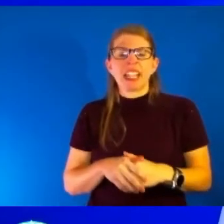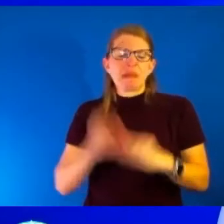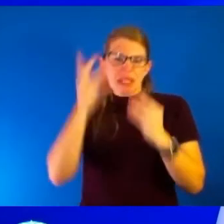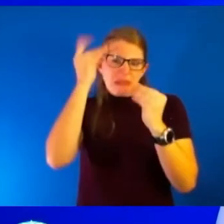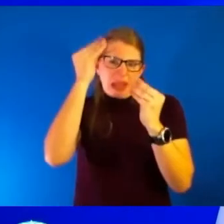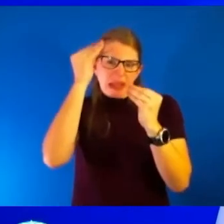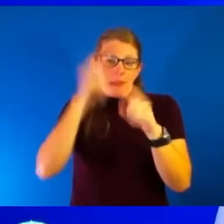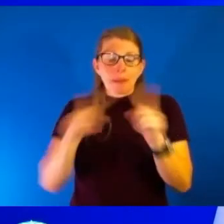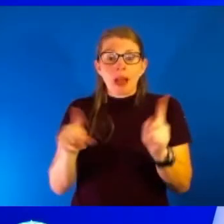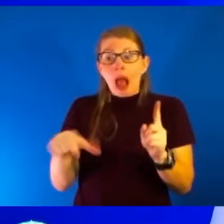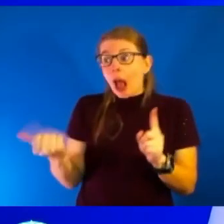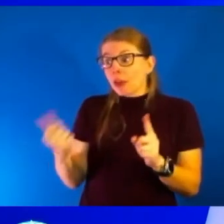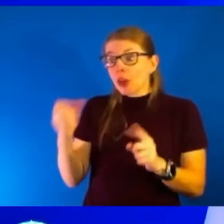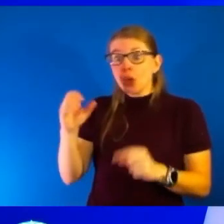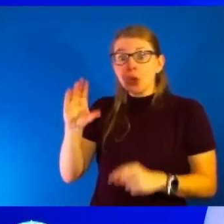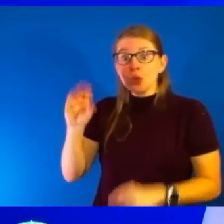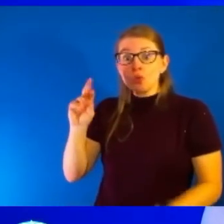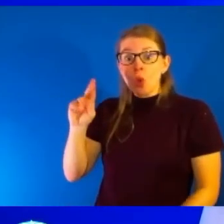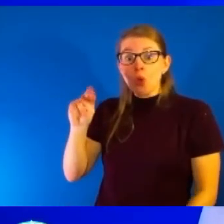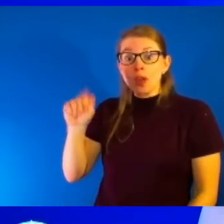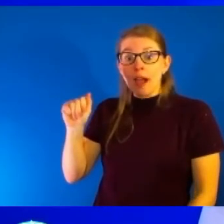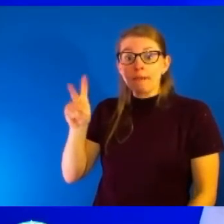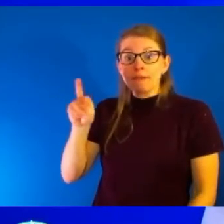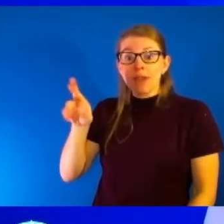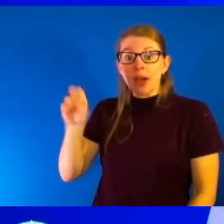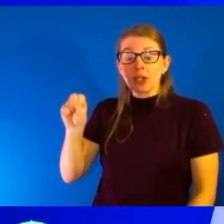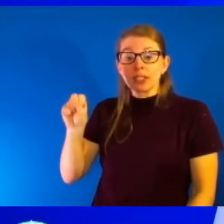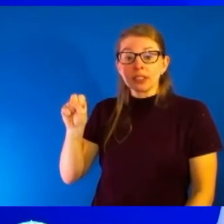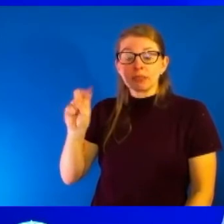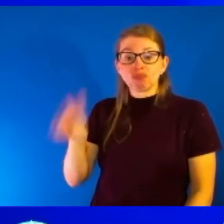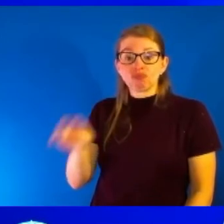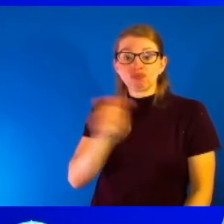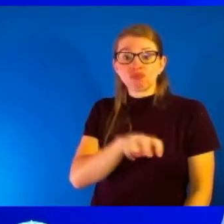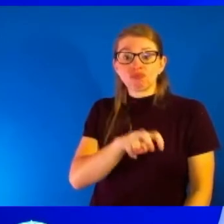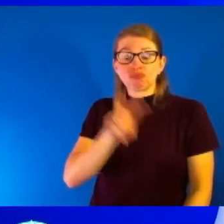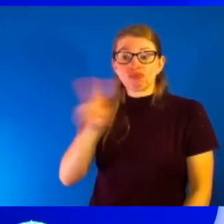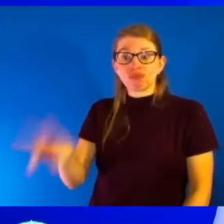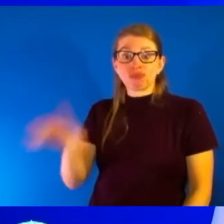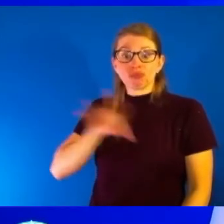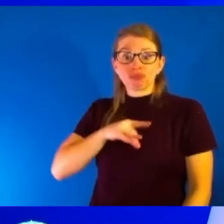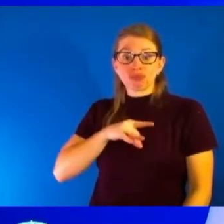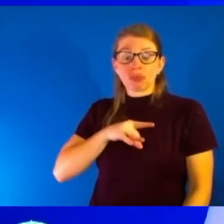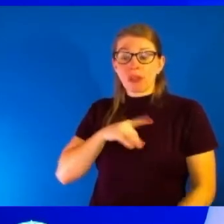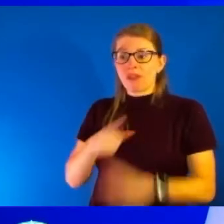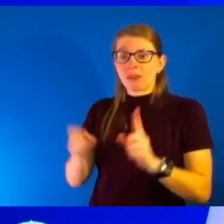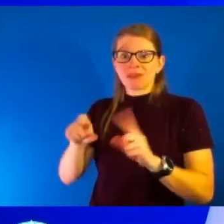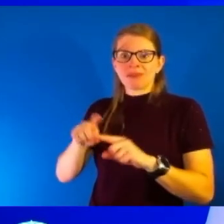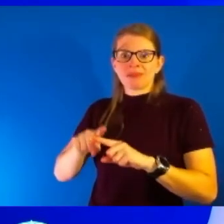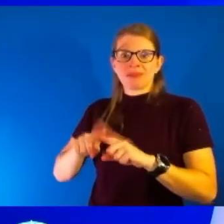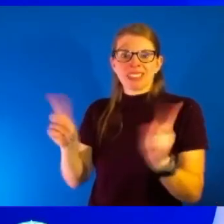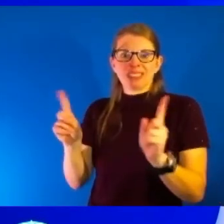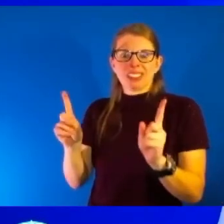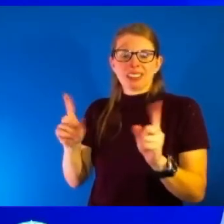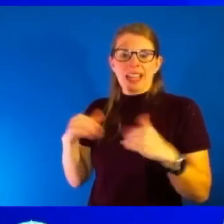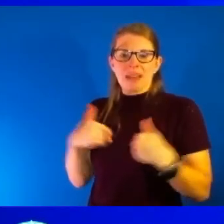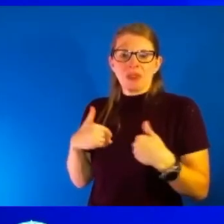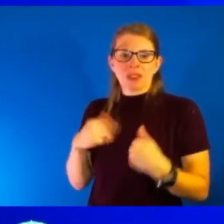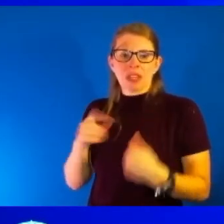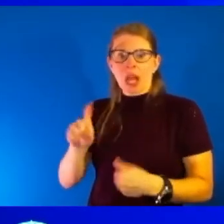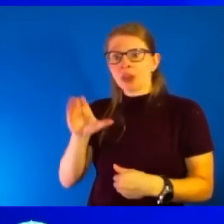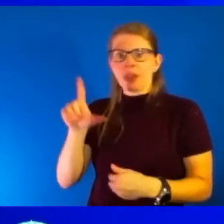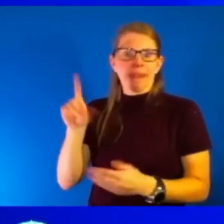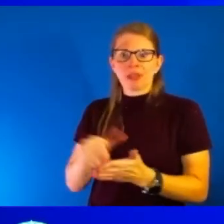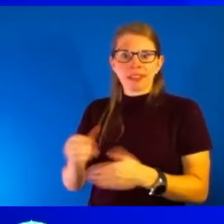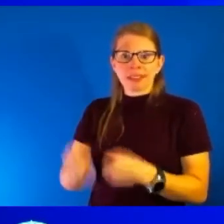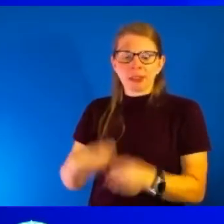coronaviruses have jumped species into humans hundreds of years ago or 1000 years ago. You know, I do anticipate